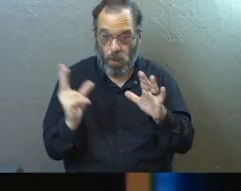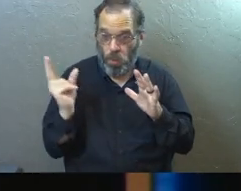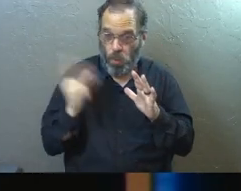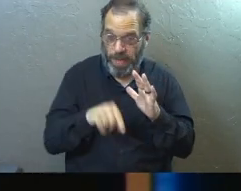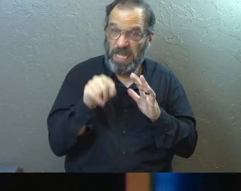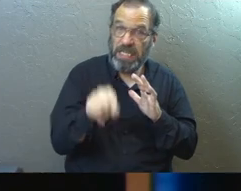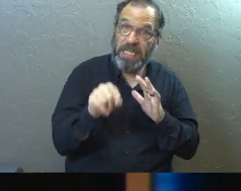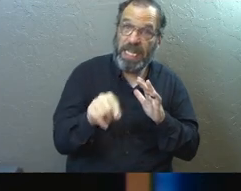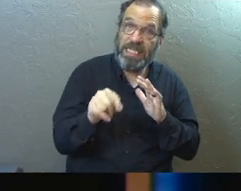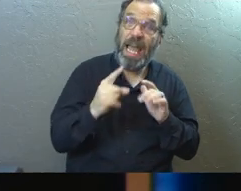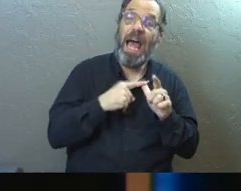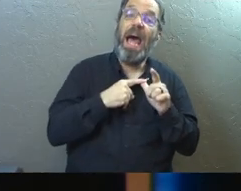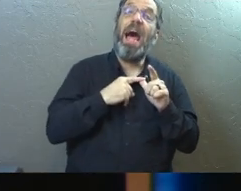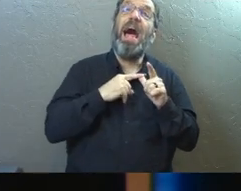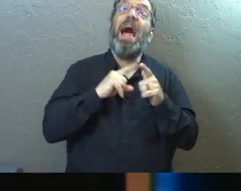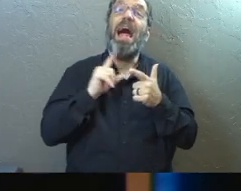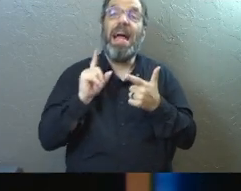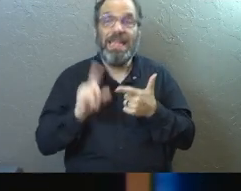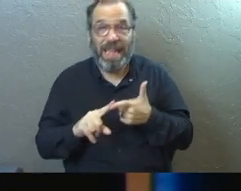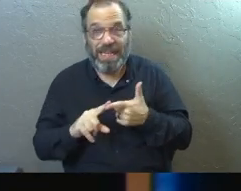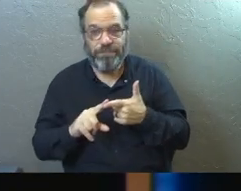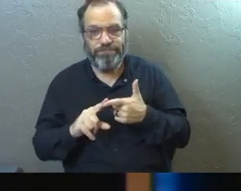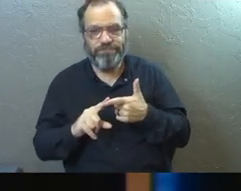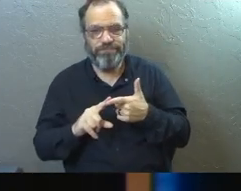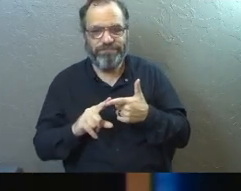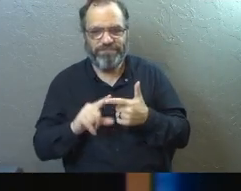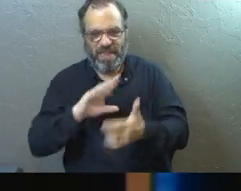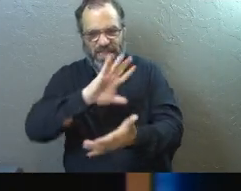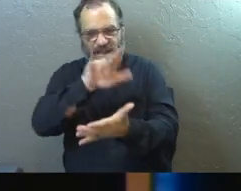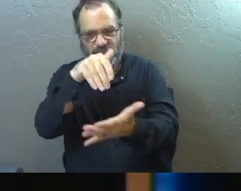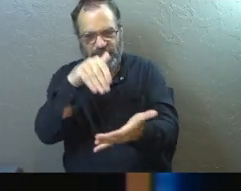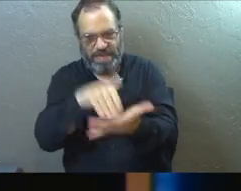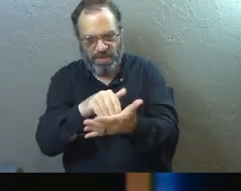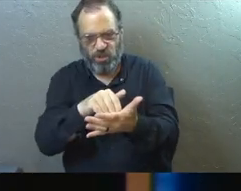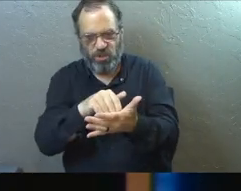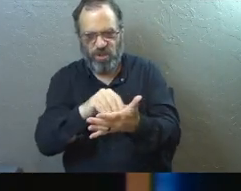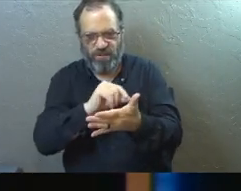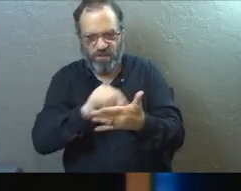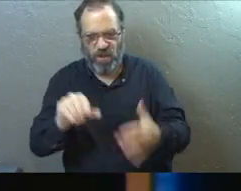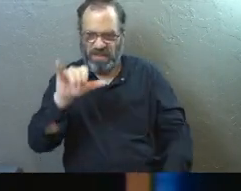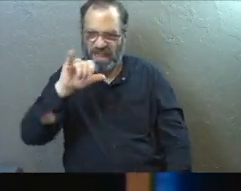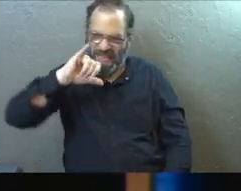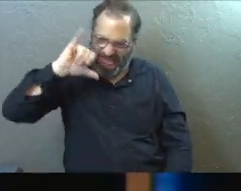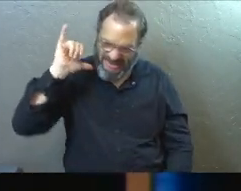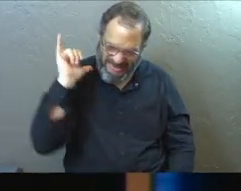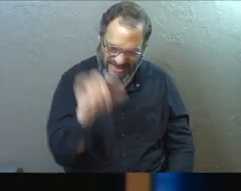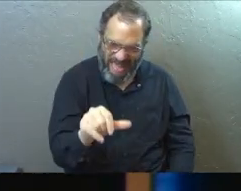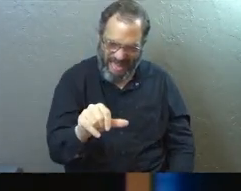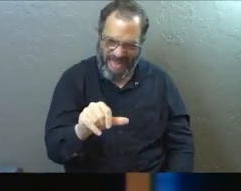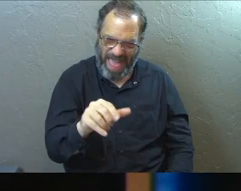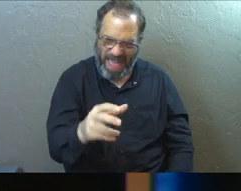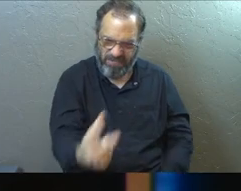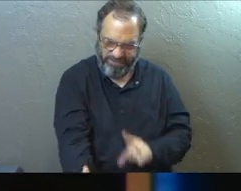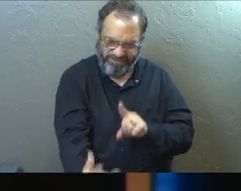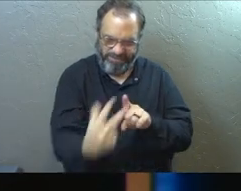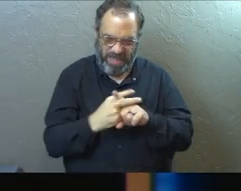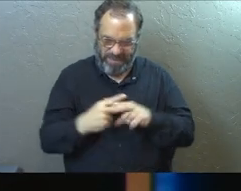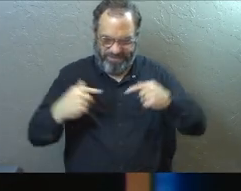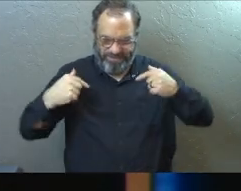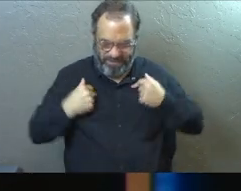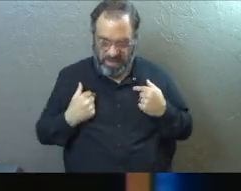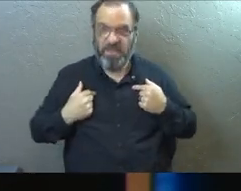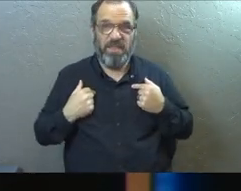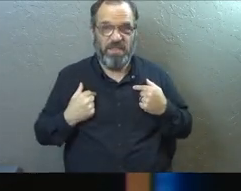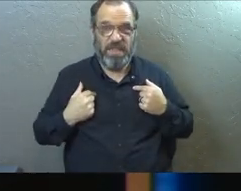read it for what it is. And then there's also, there's a heart, there's a core to that verse that I can say that I can take that heart and apply it to what I'm going